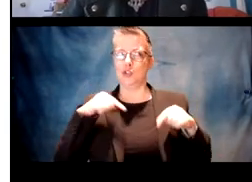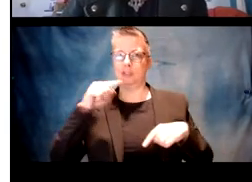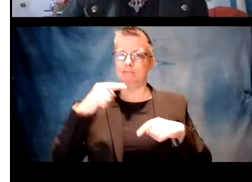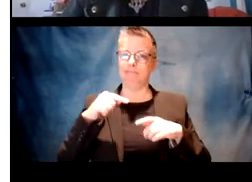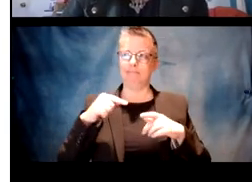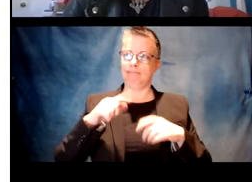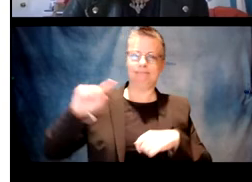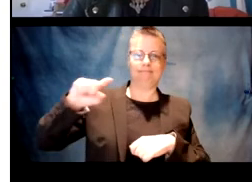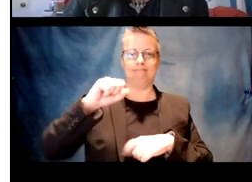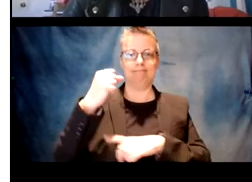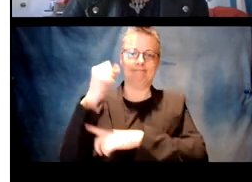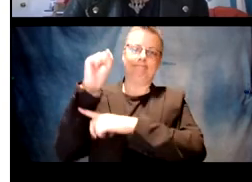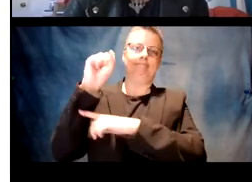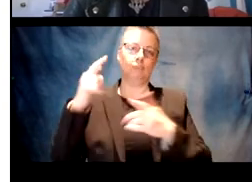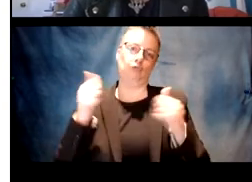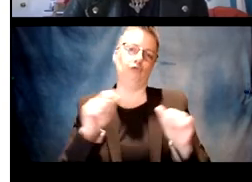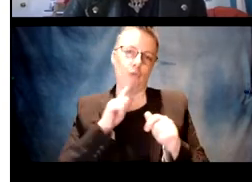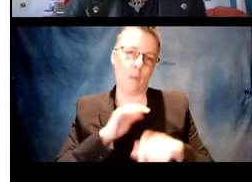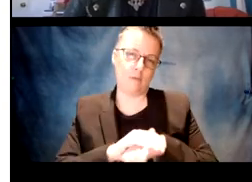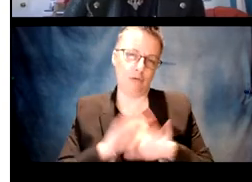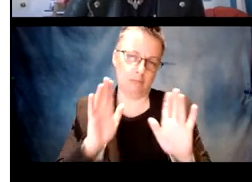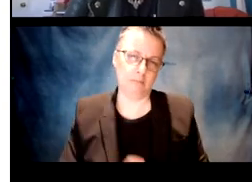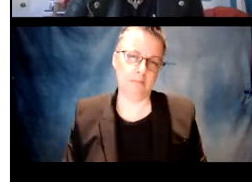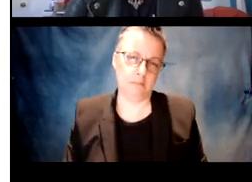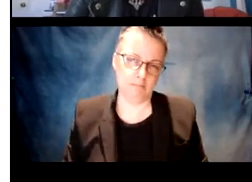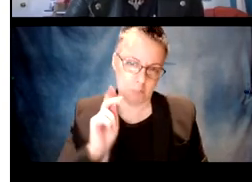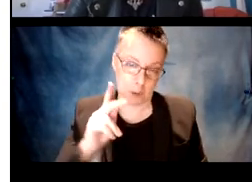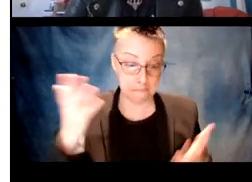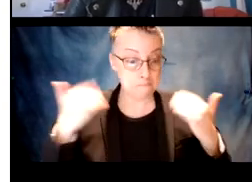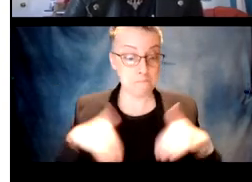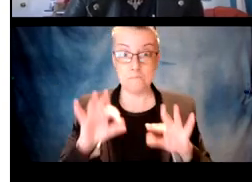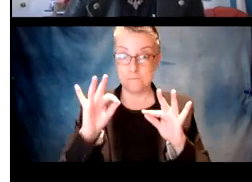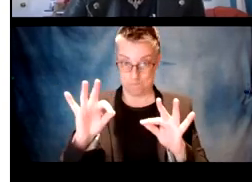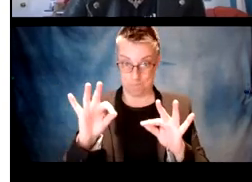try it with English. So this is kind of the first to do that with English.